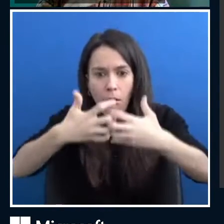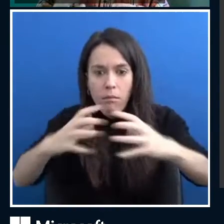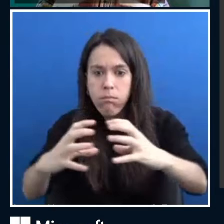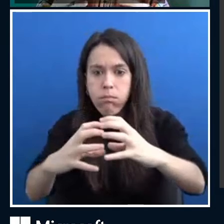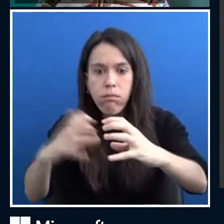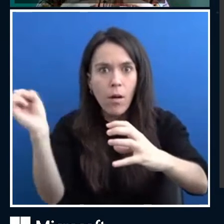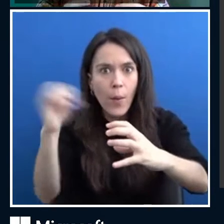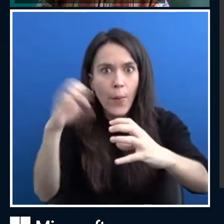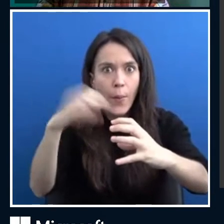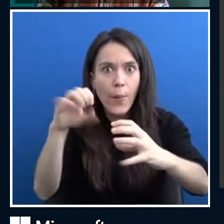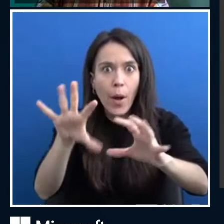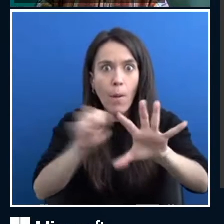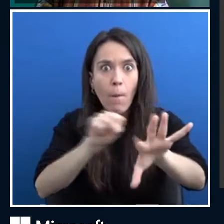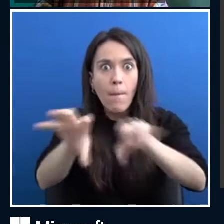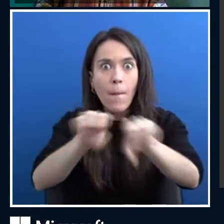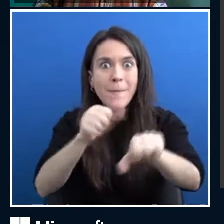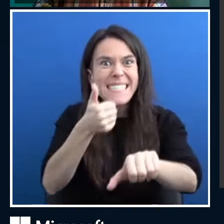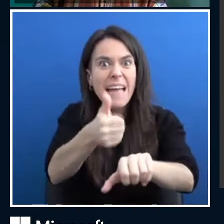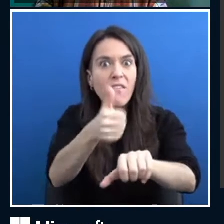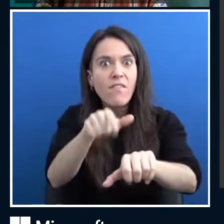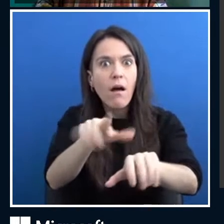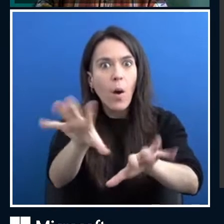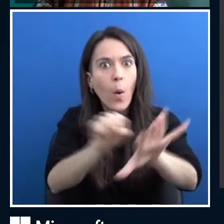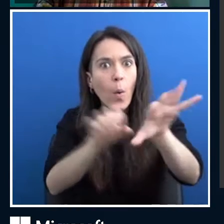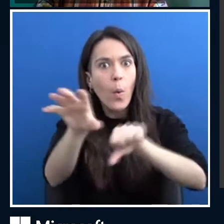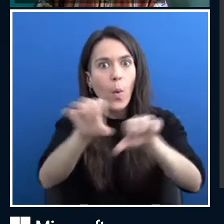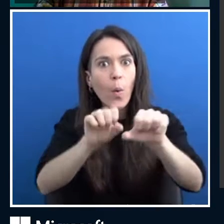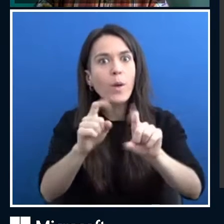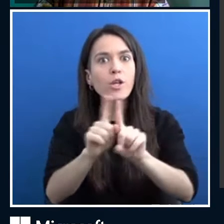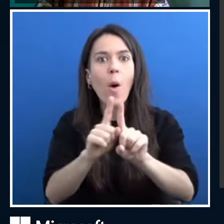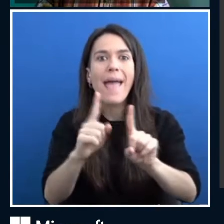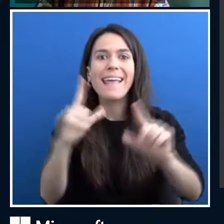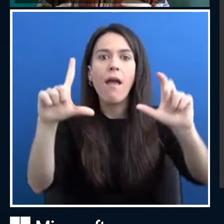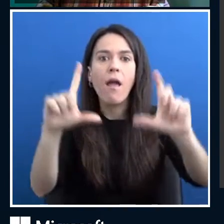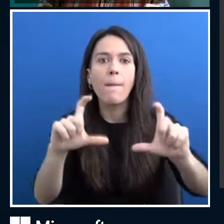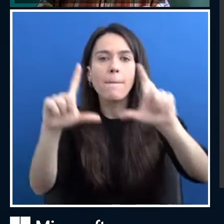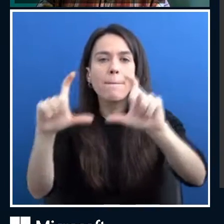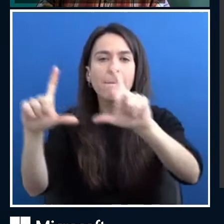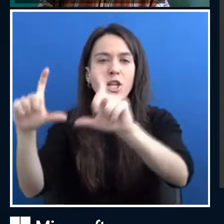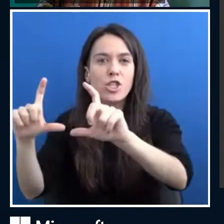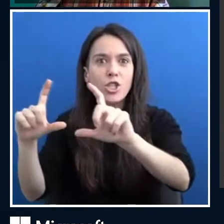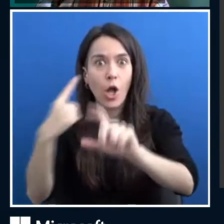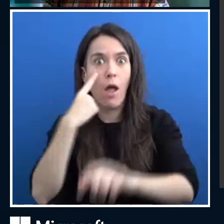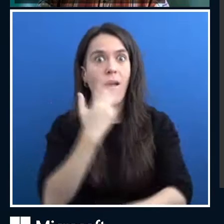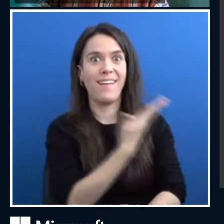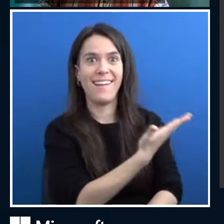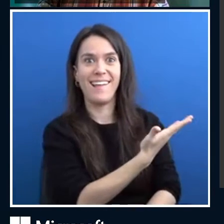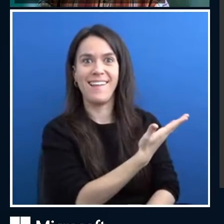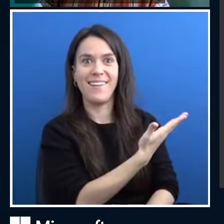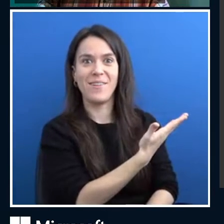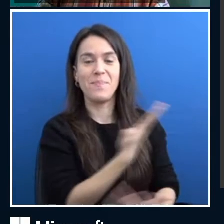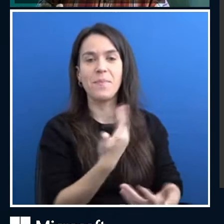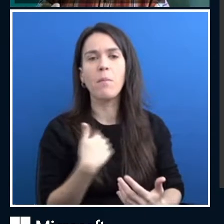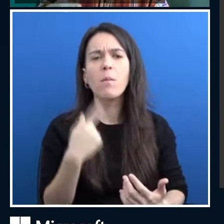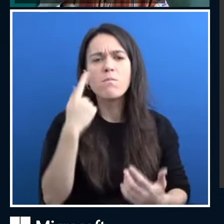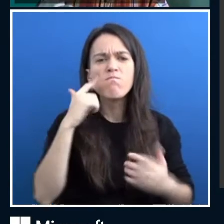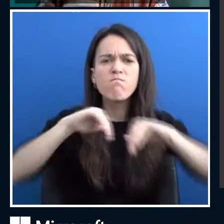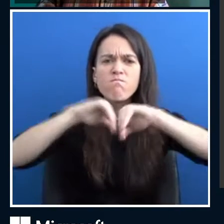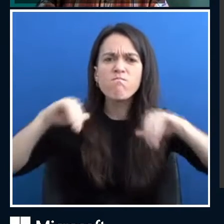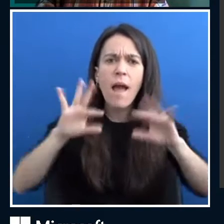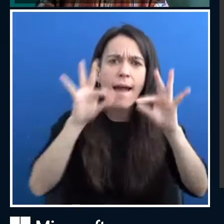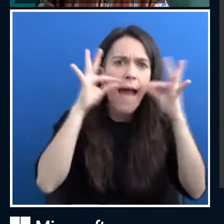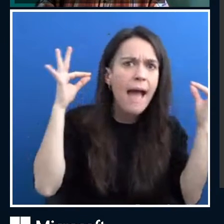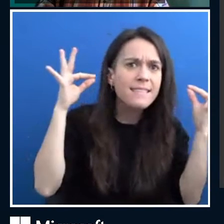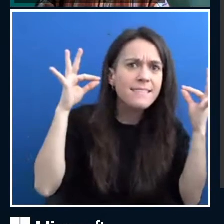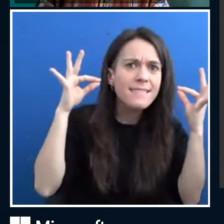for doing image classification. Like if you want to tell a cat from a dog from a picture, this is exactly